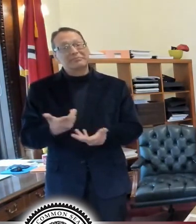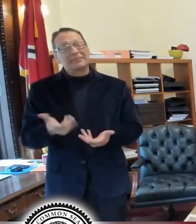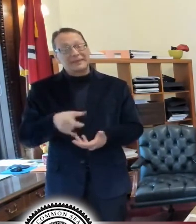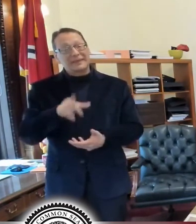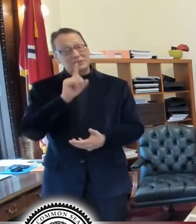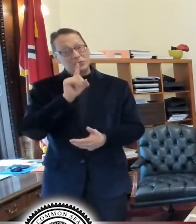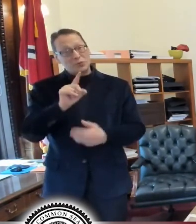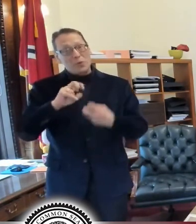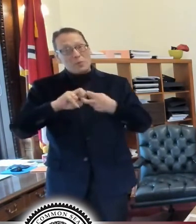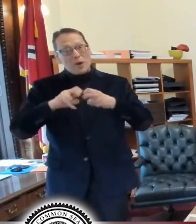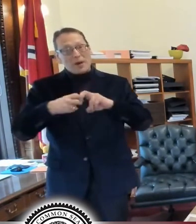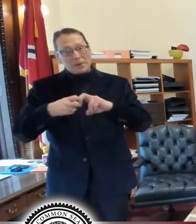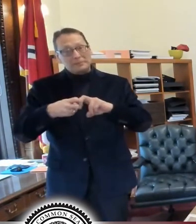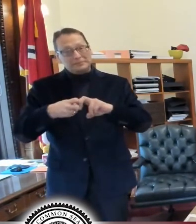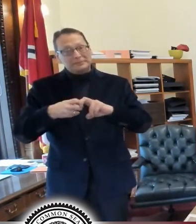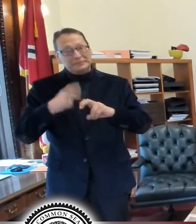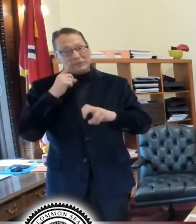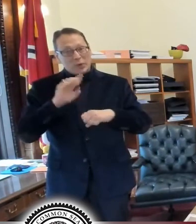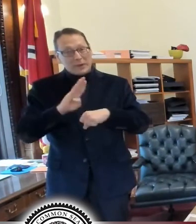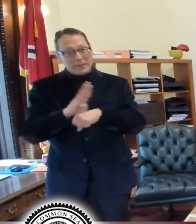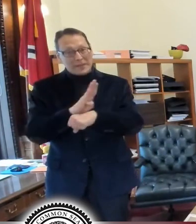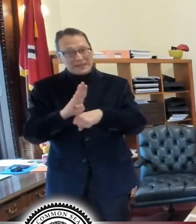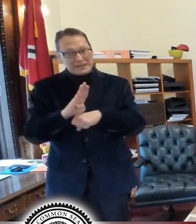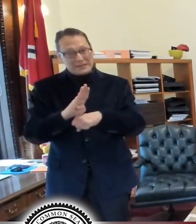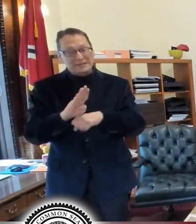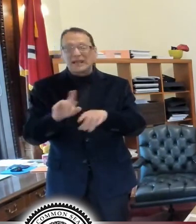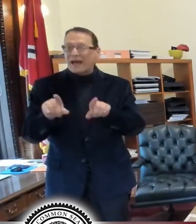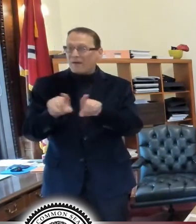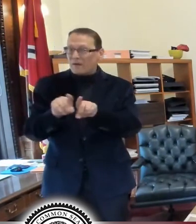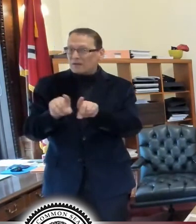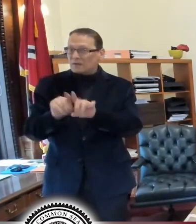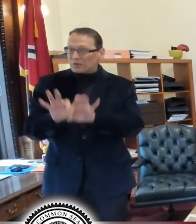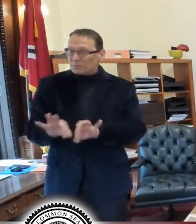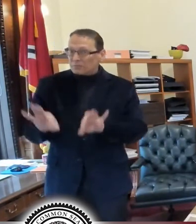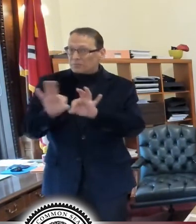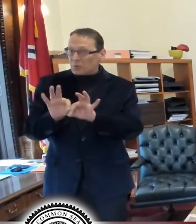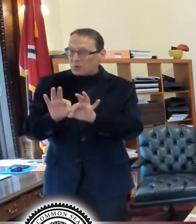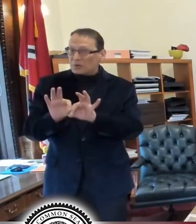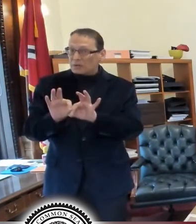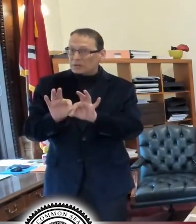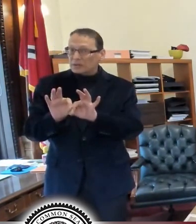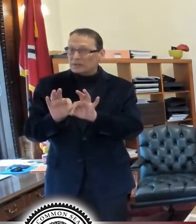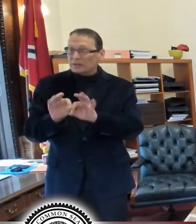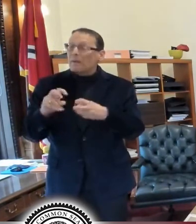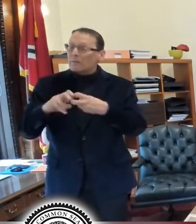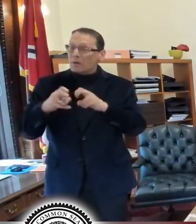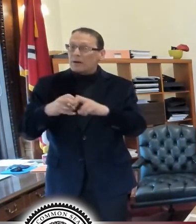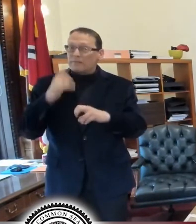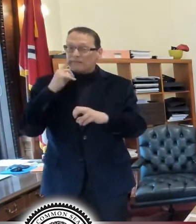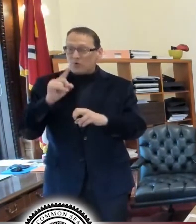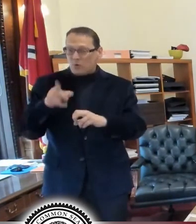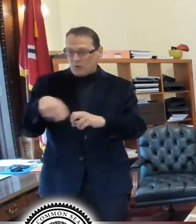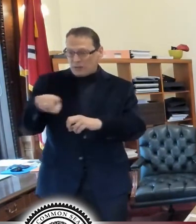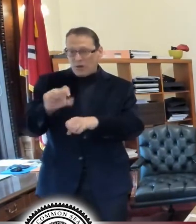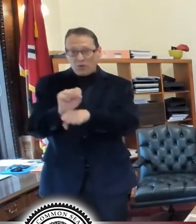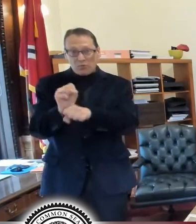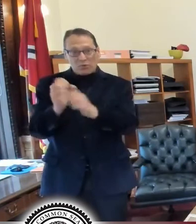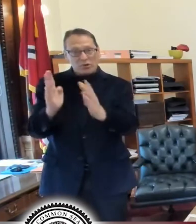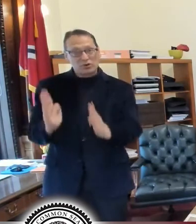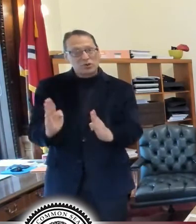a real problem, real difficulty for these businesses and importantly, a real problem for the people who work at those businesses.